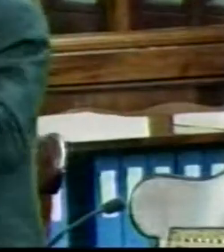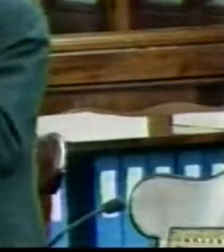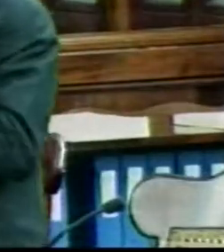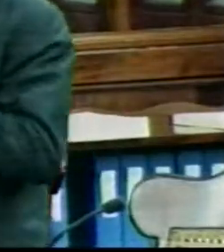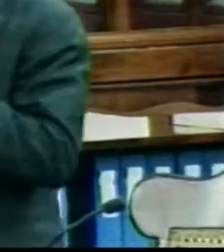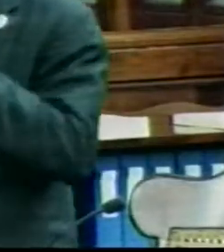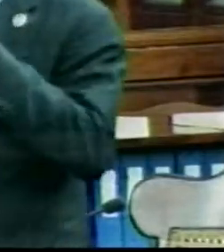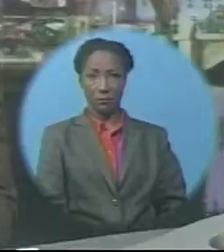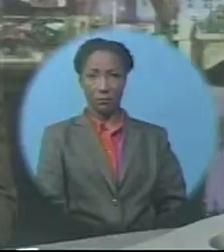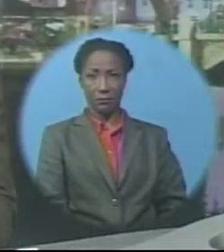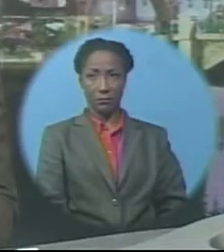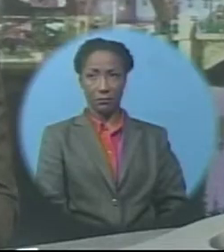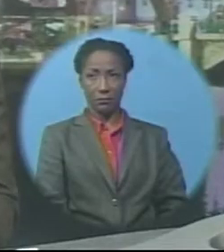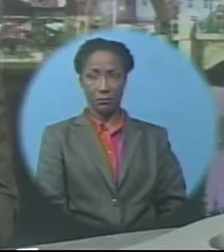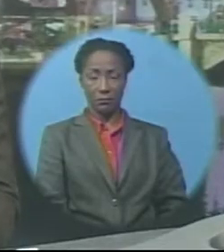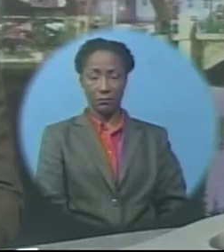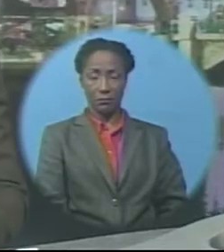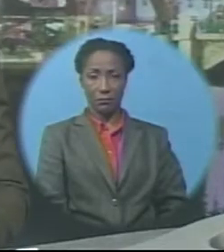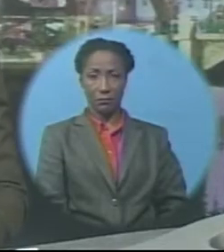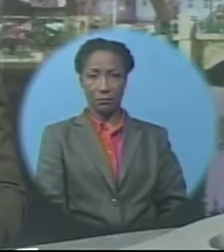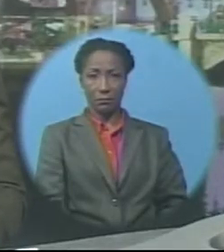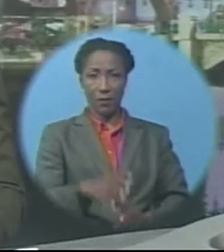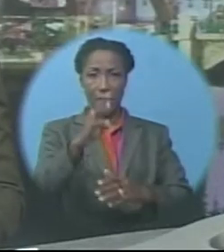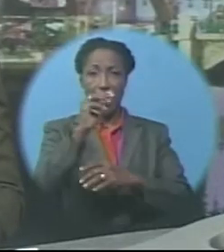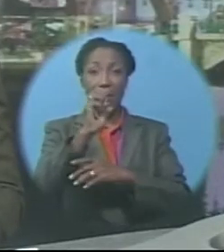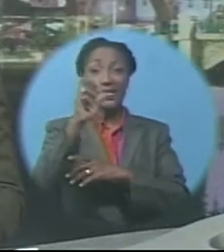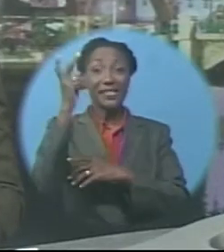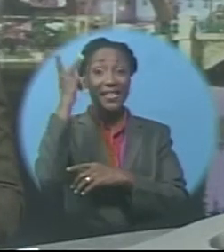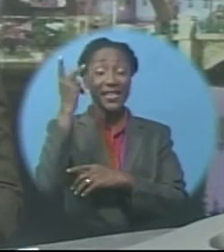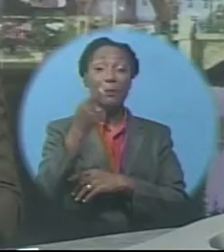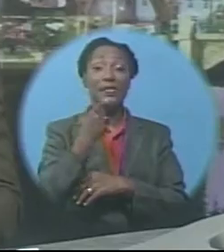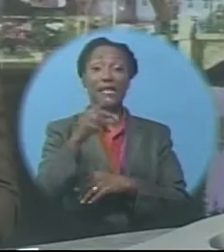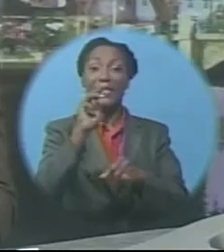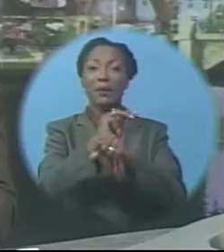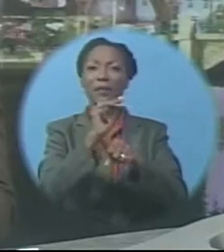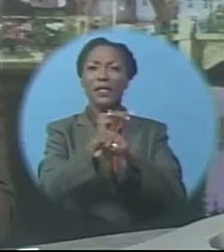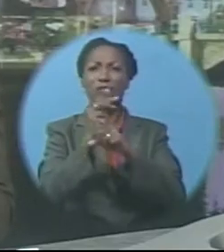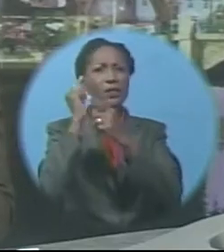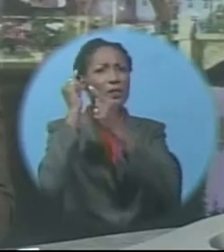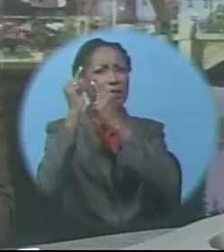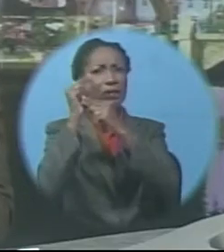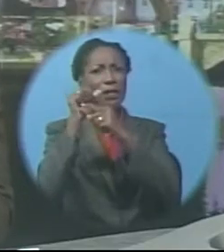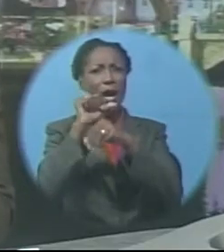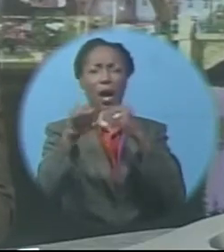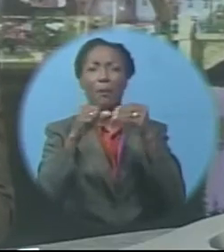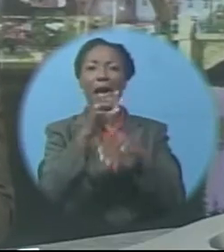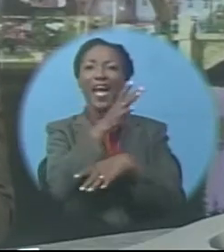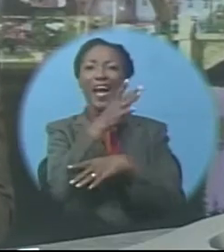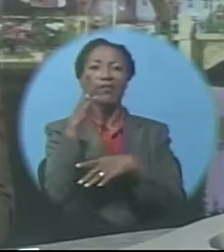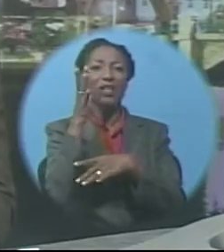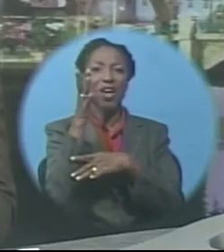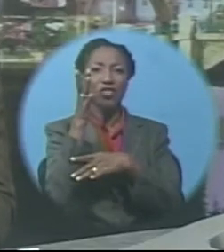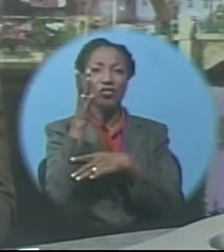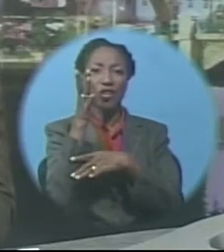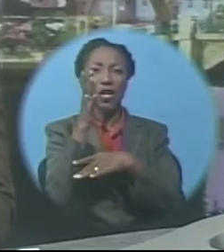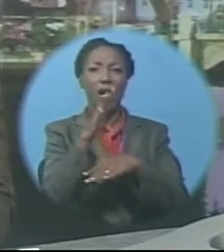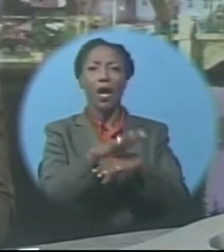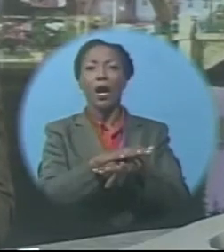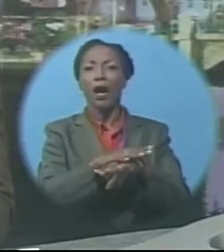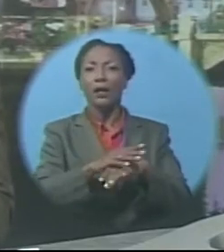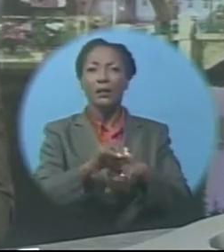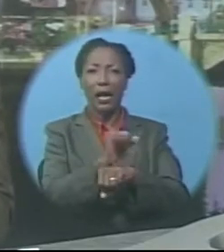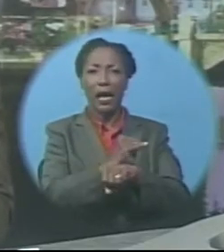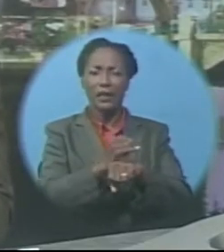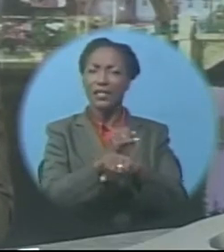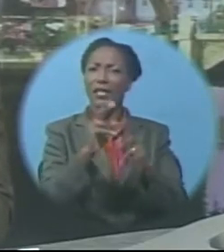behind us. Mr. Kelman says the ministry is also concerned about agriculture on the island and is very